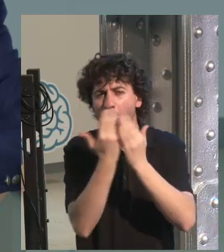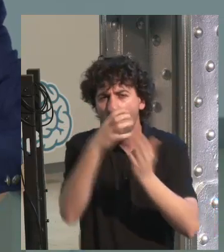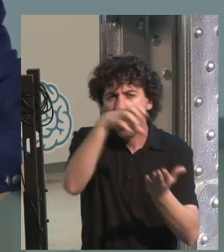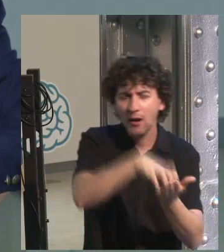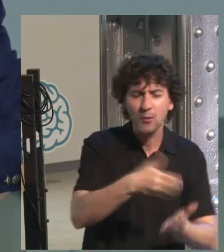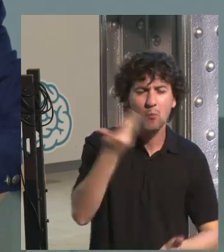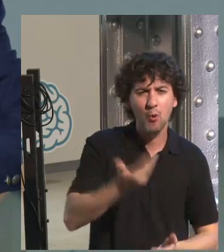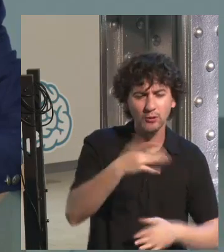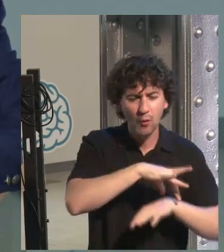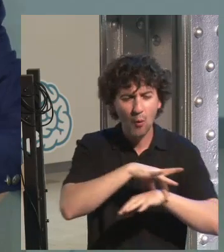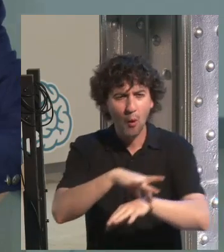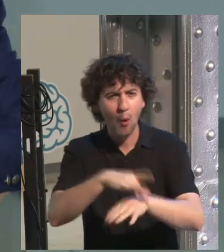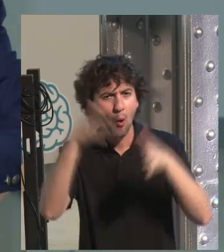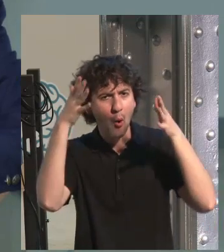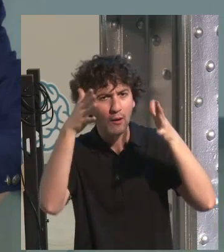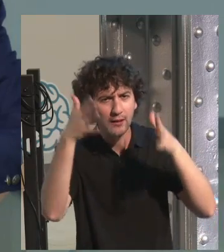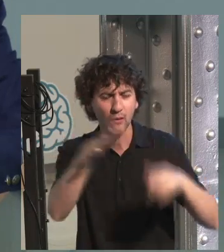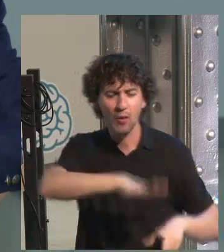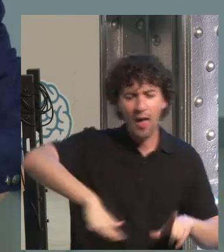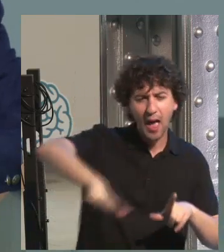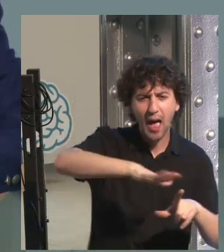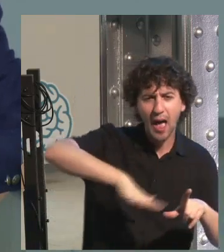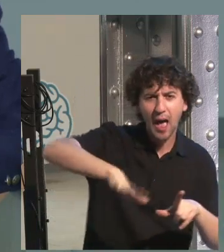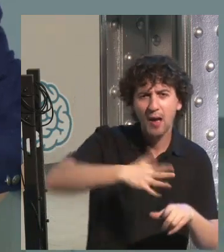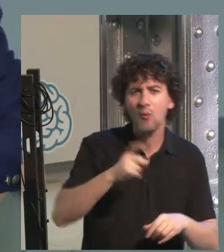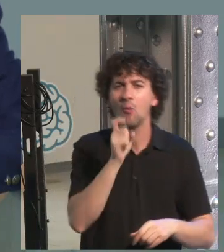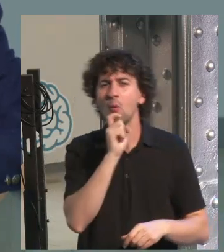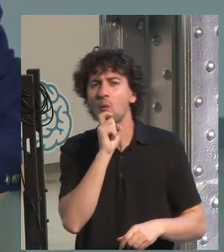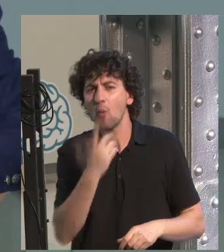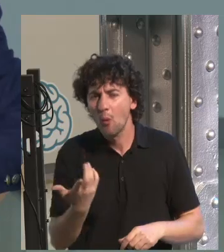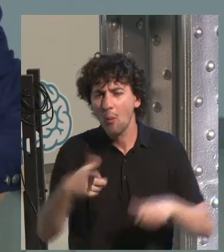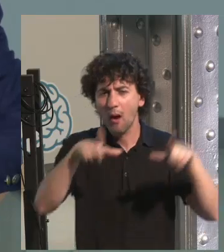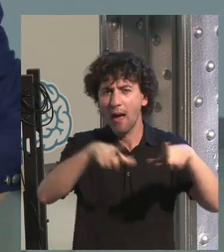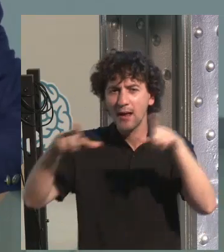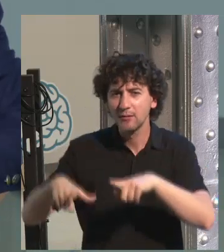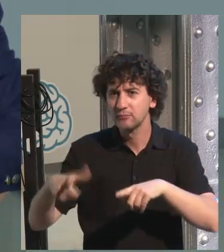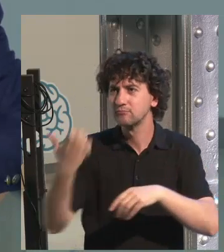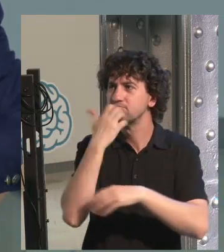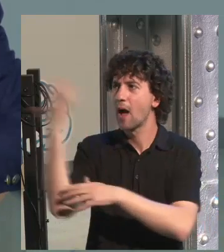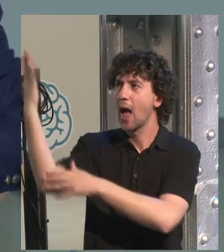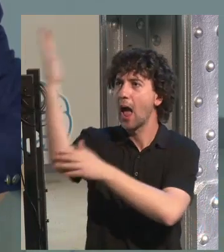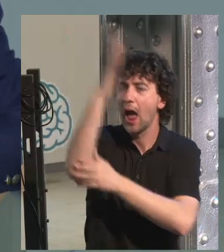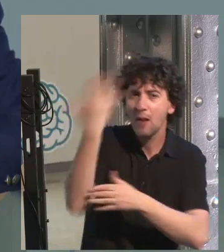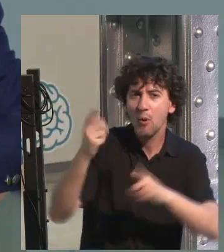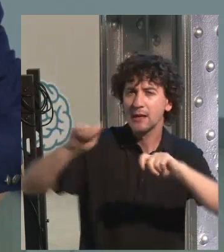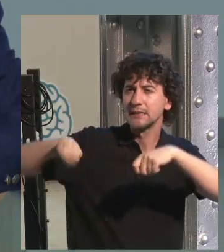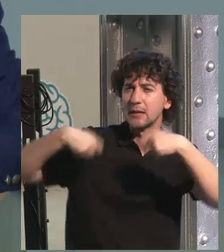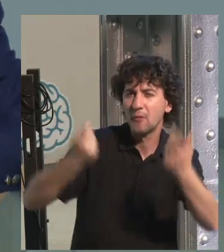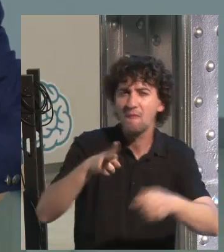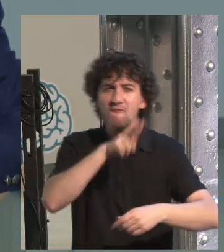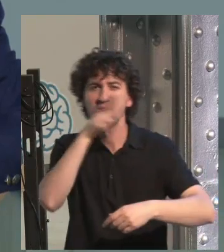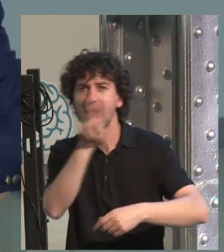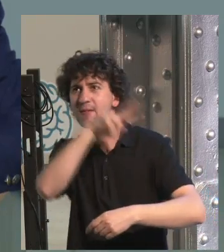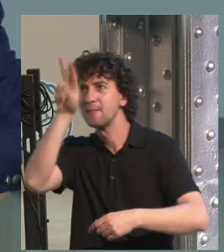for example, we discovered that the orientation, the geographical orientation of classrooms are important.